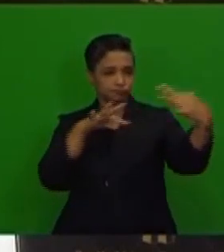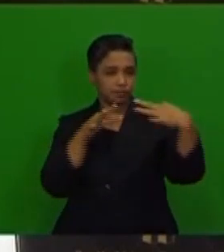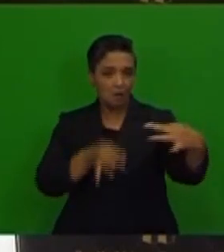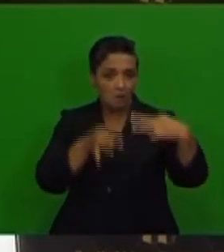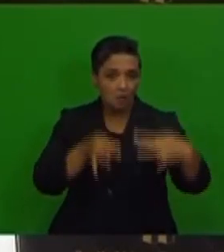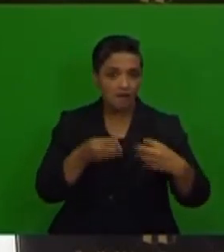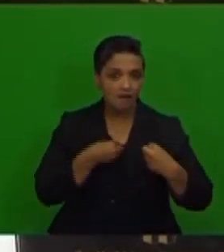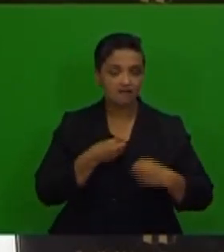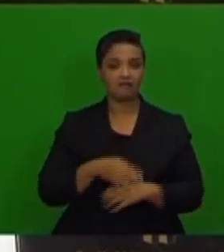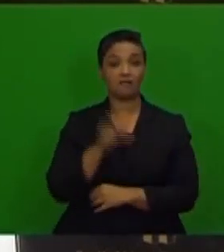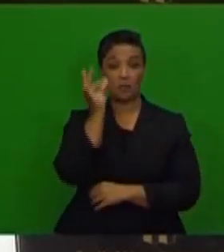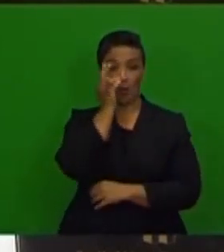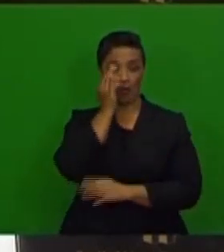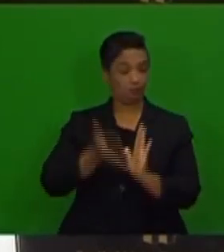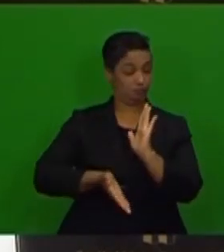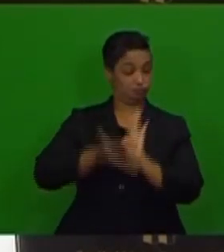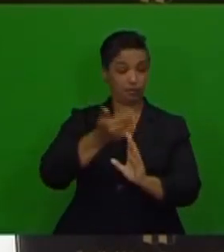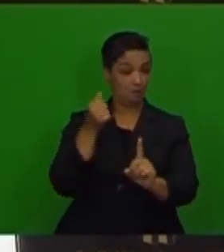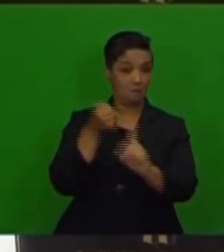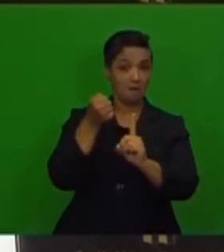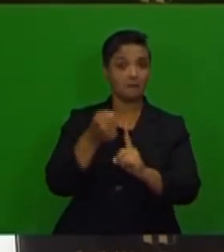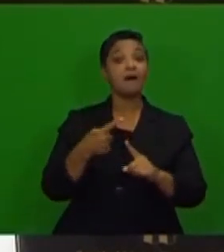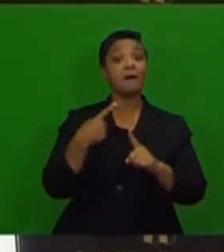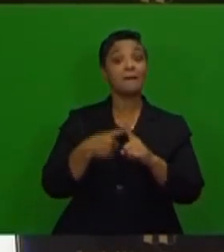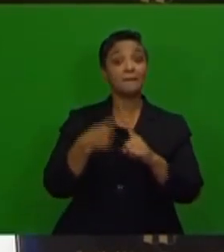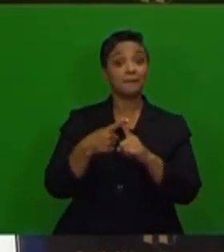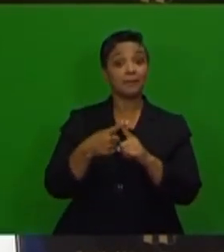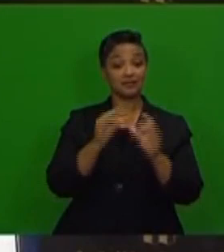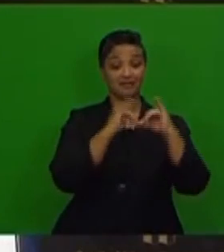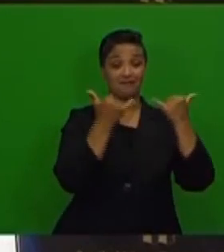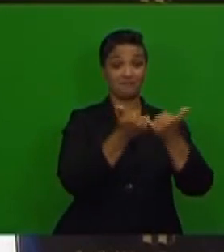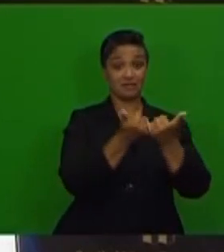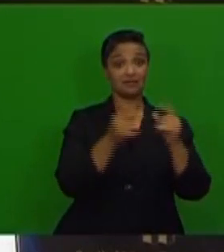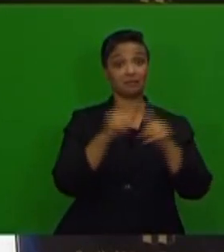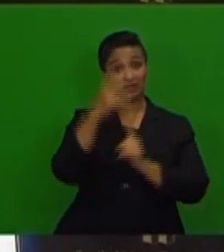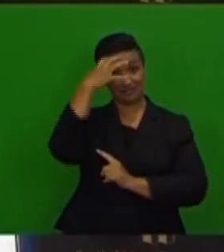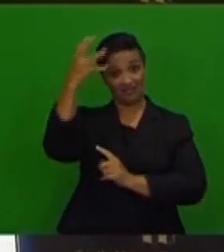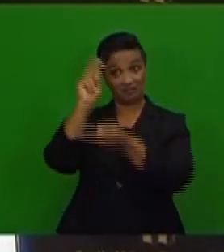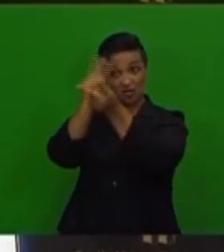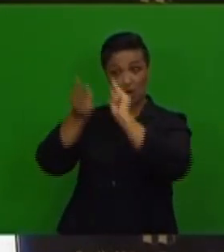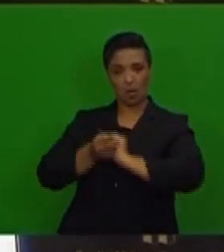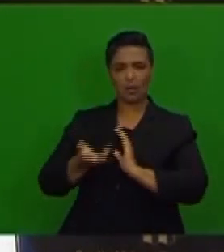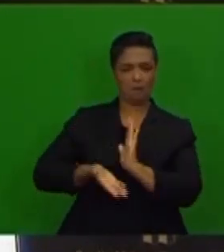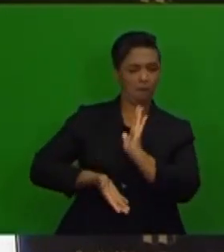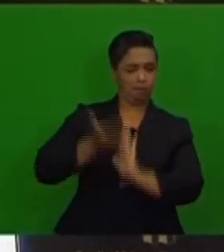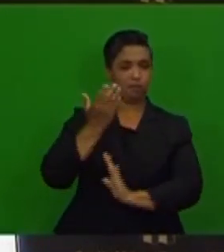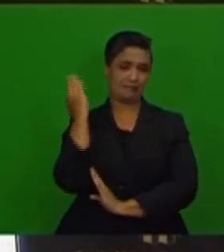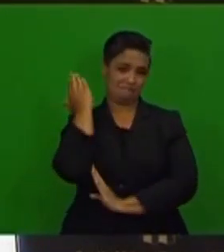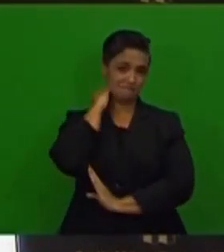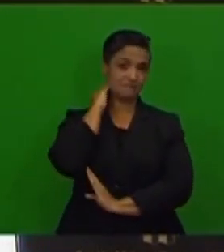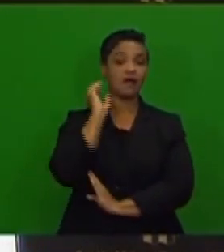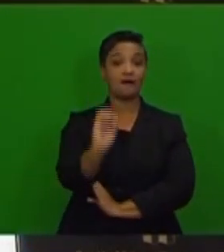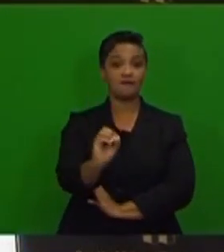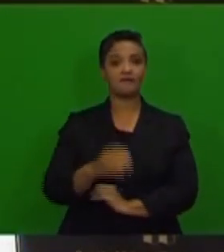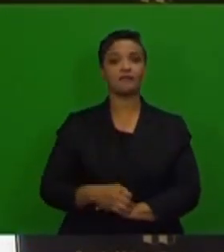fair oil price shocks, and high levels of corporate and sovereign debt. Across most